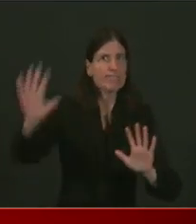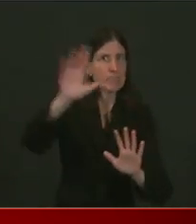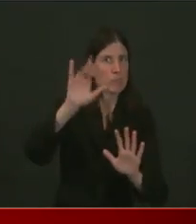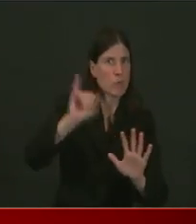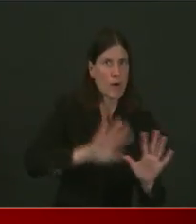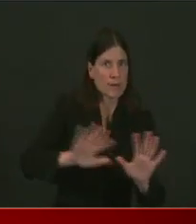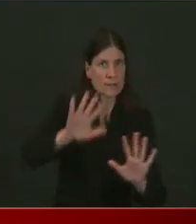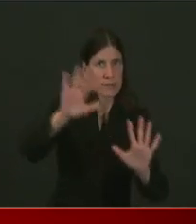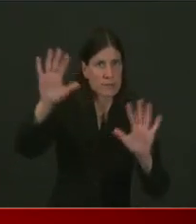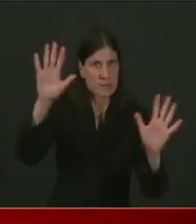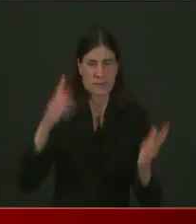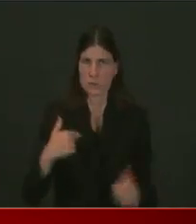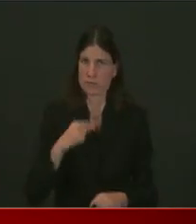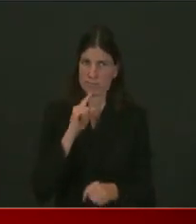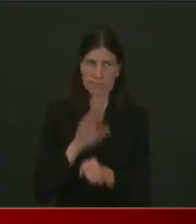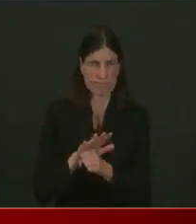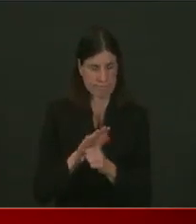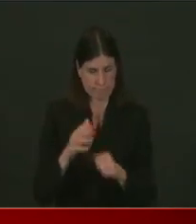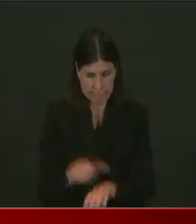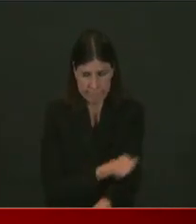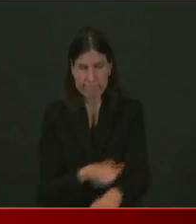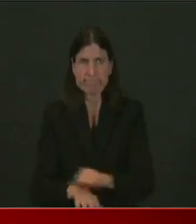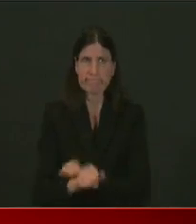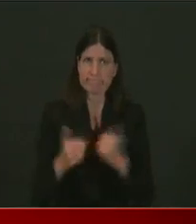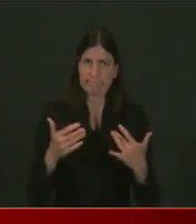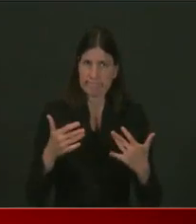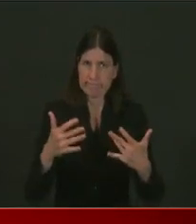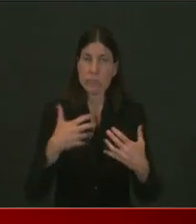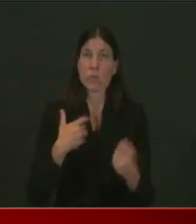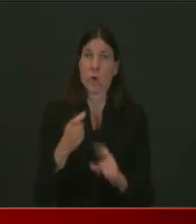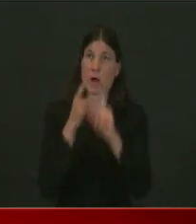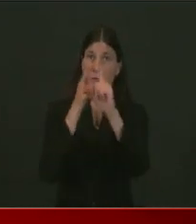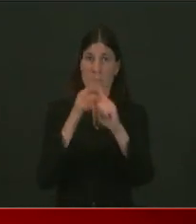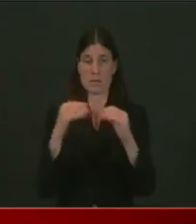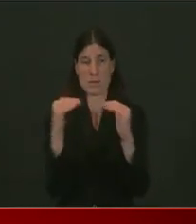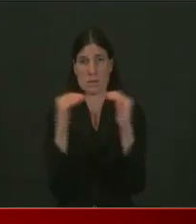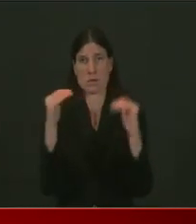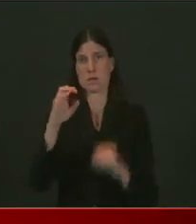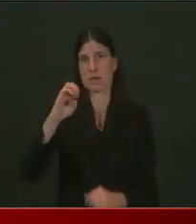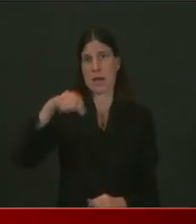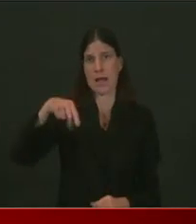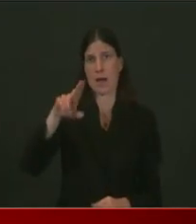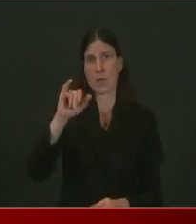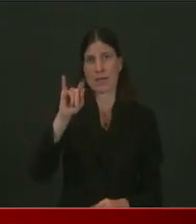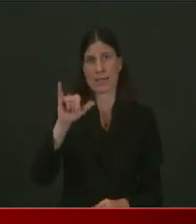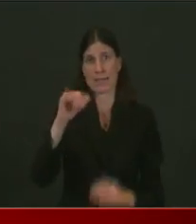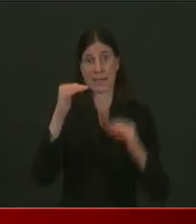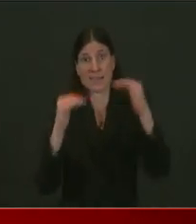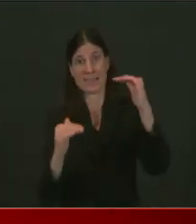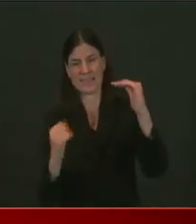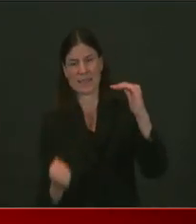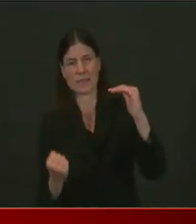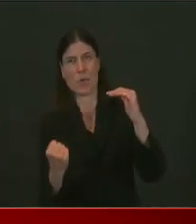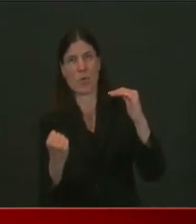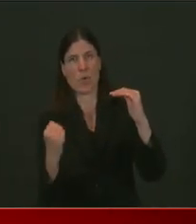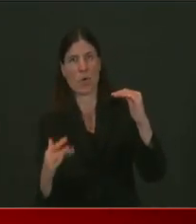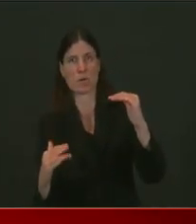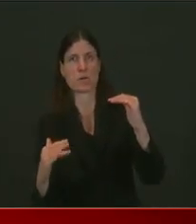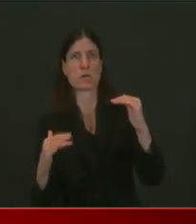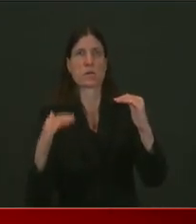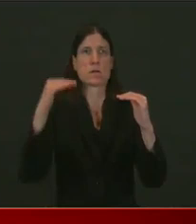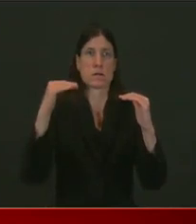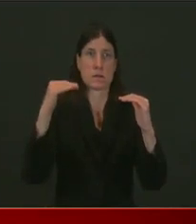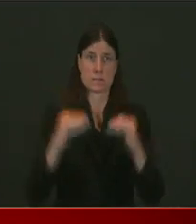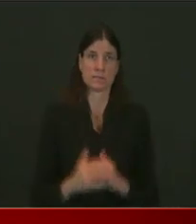to it. We are committed to equity and making sure these communities, um, are safe and healthy and we know what's going on there